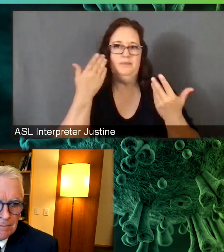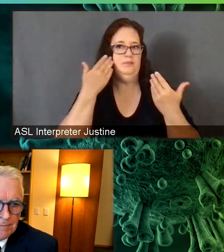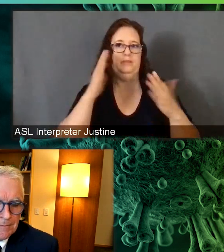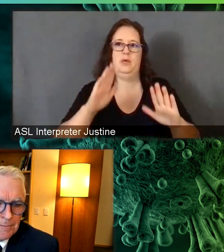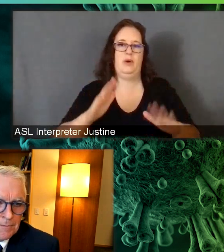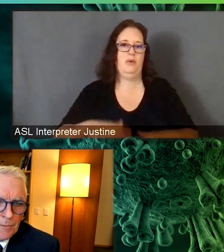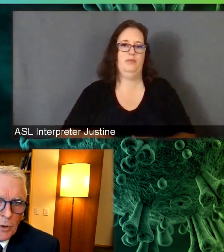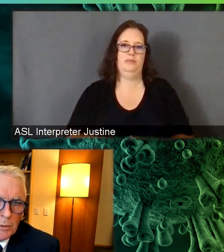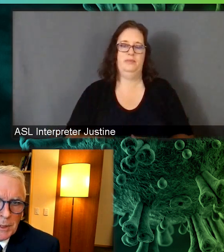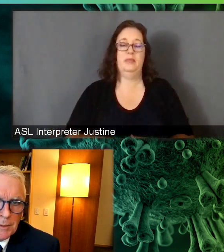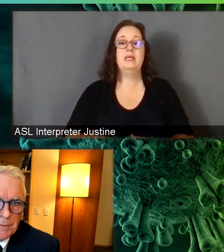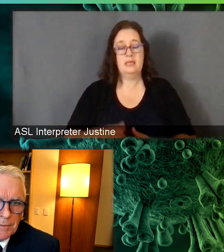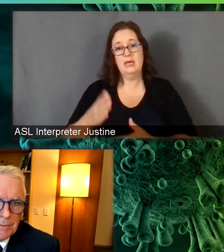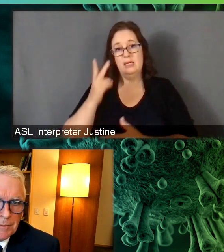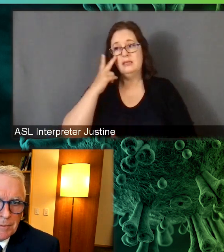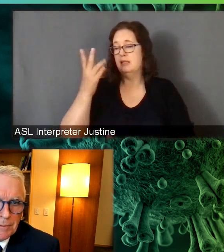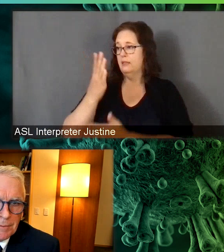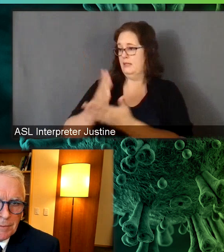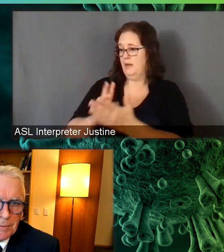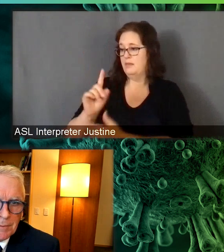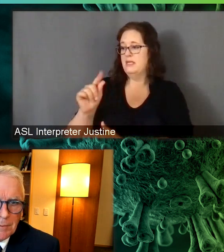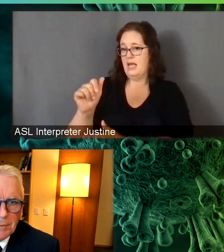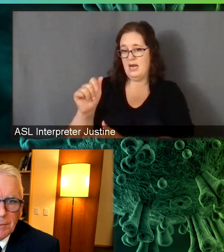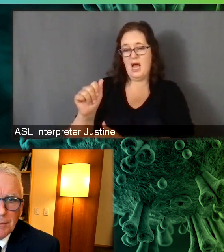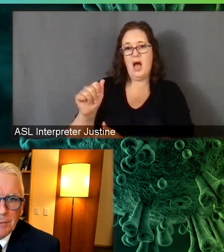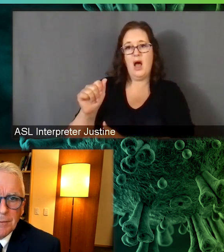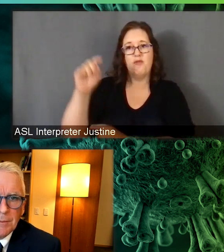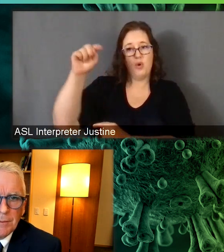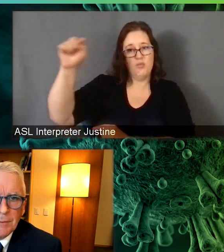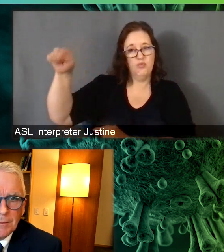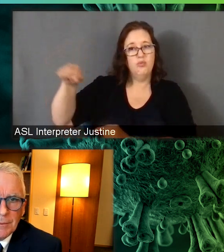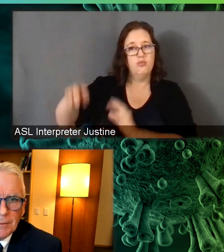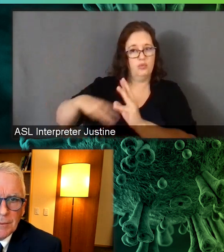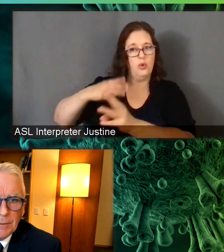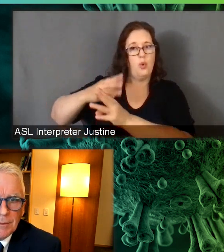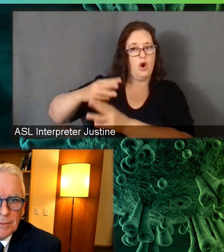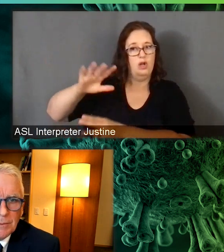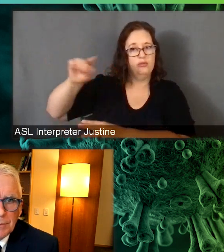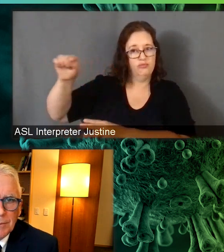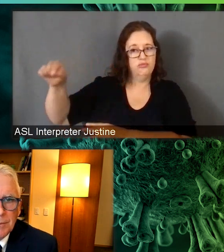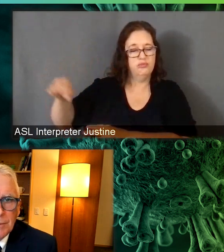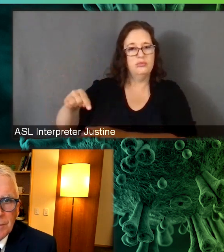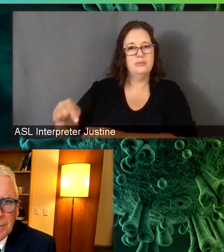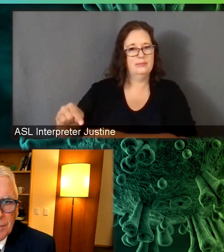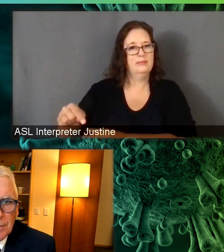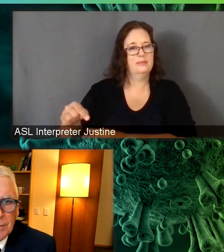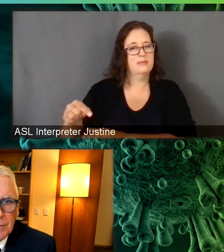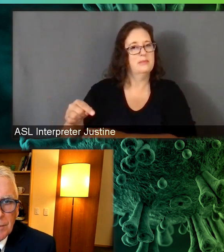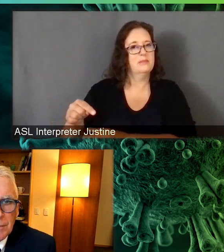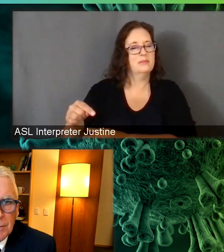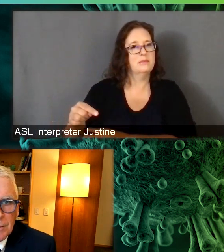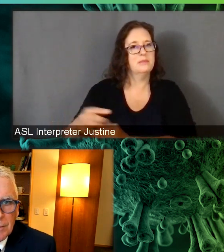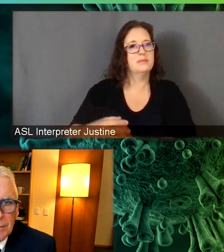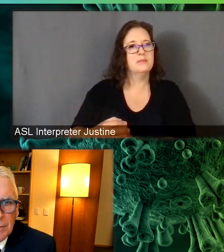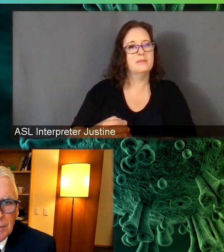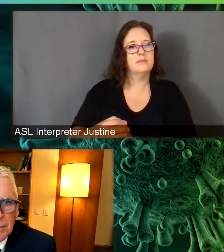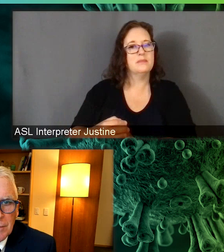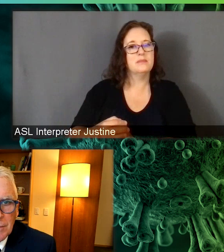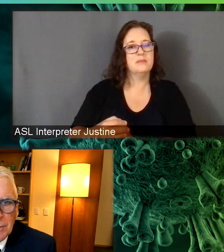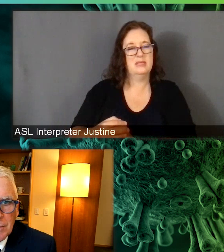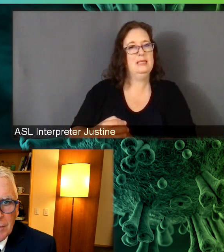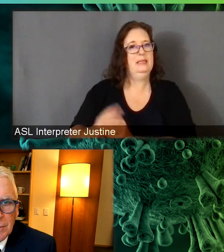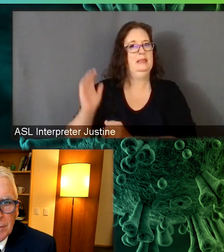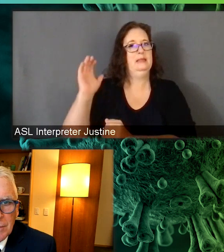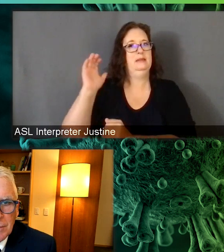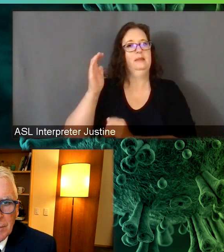been data from other parts of the world that have suggested that there is worse disease